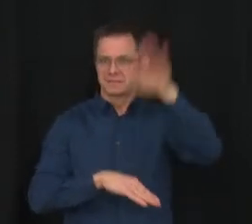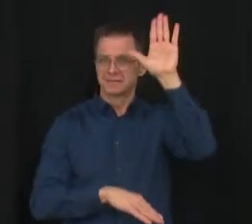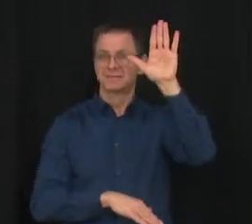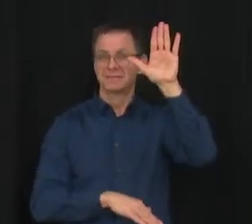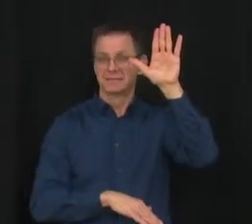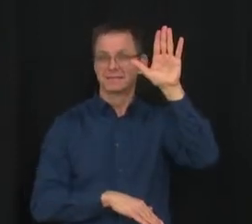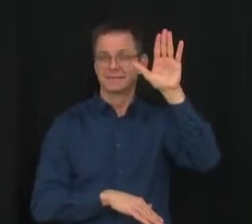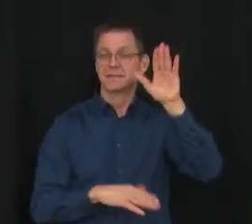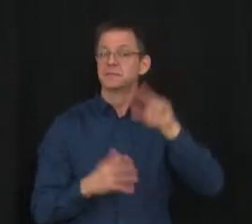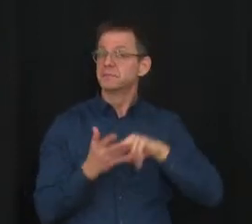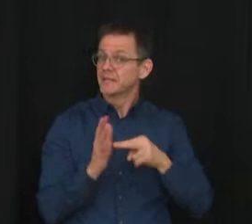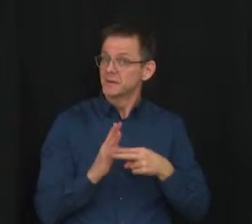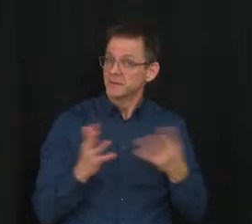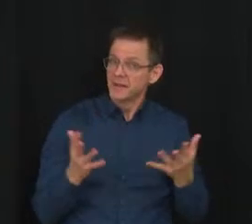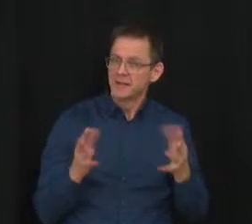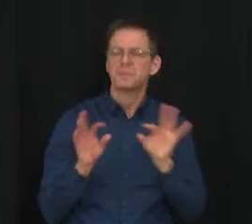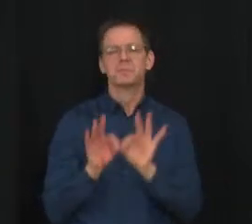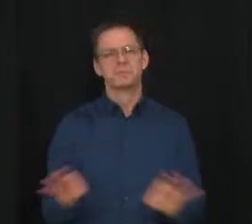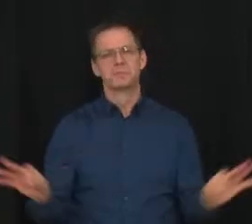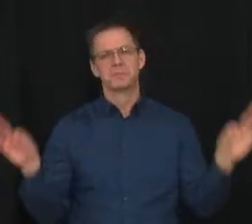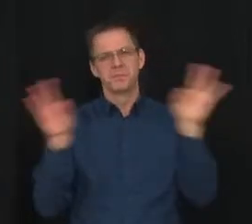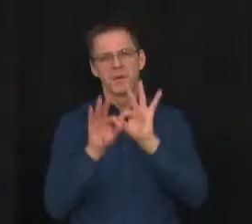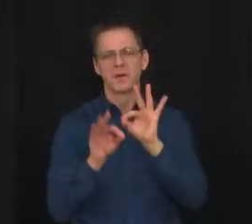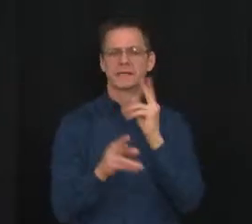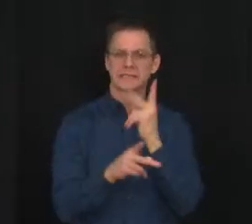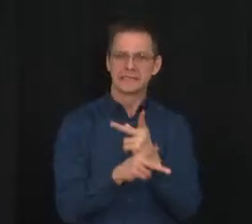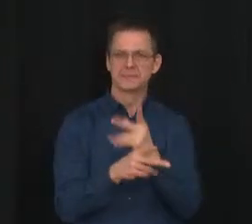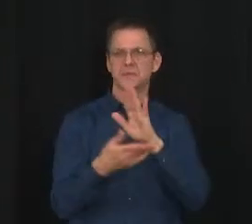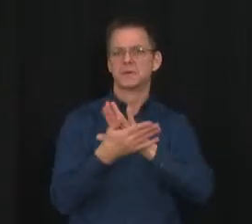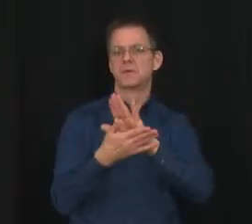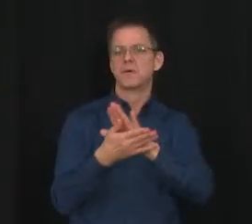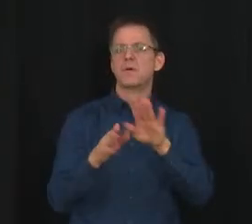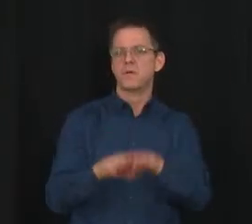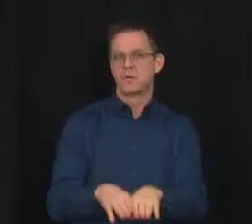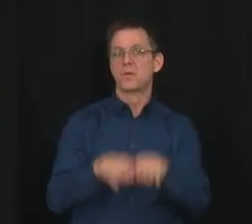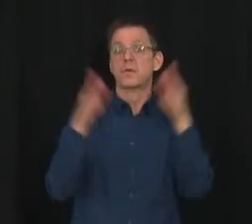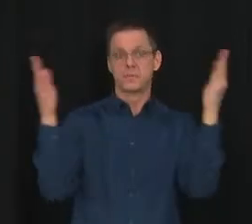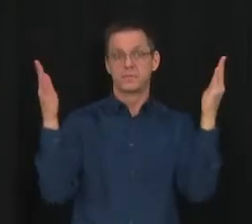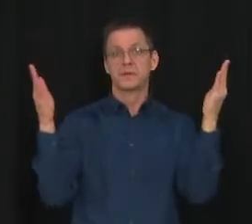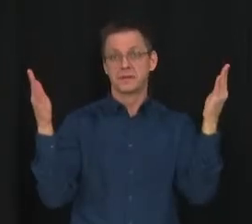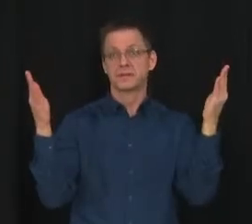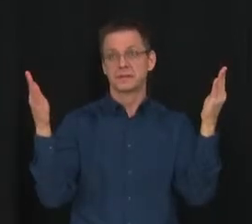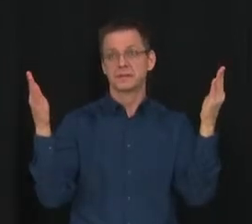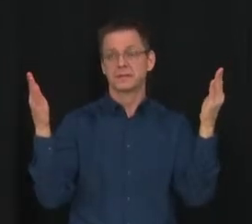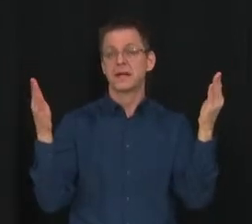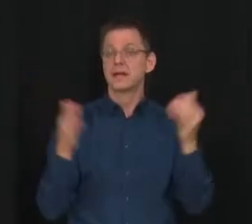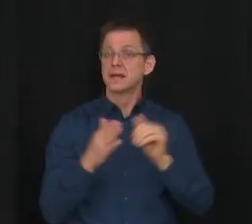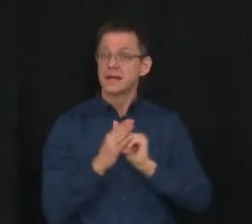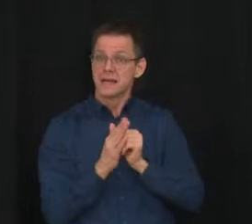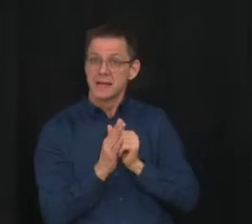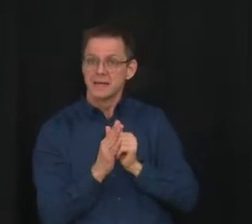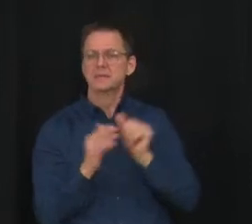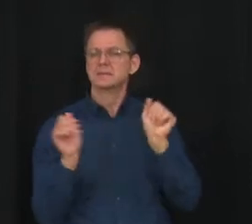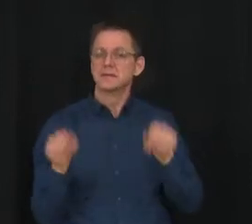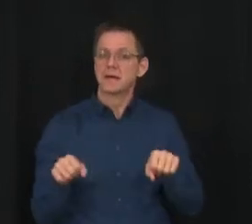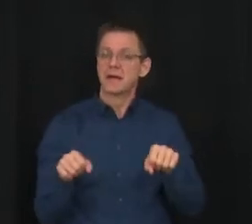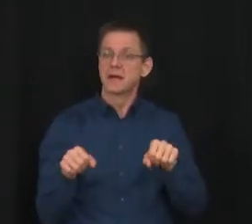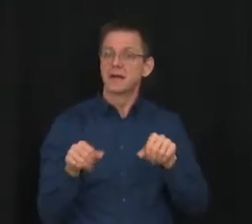However, we all have a role to play in helping to keep schools open and children safe by limiting community transmission.